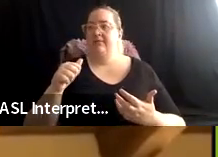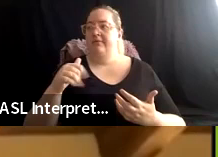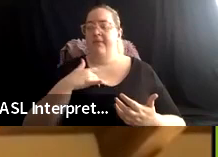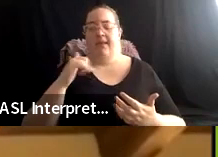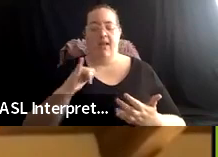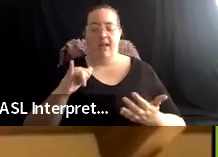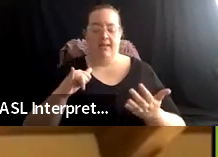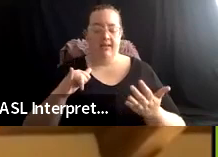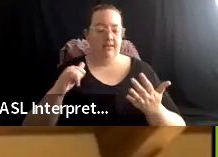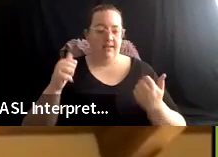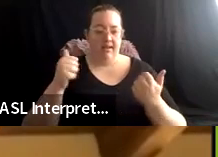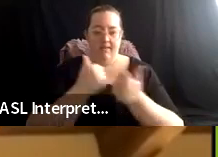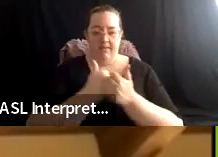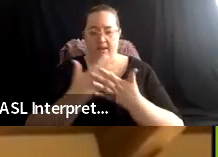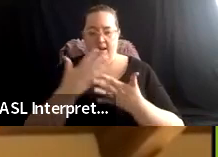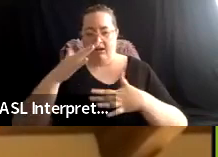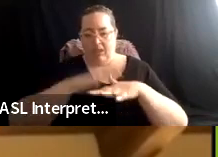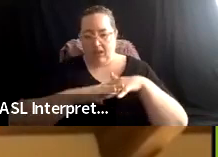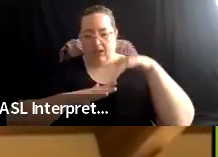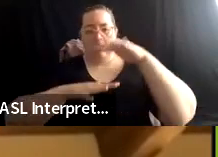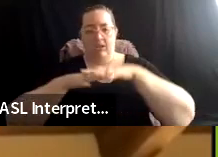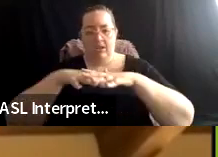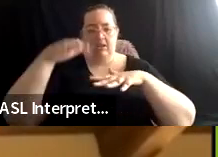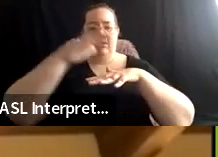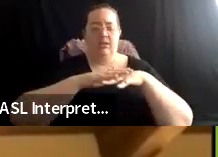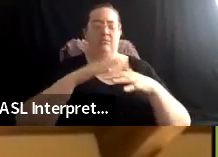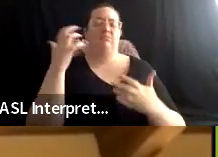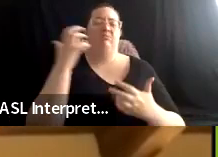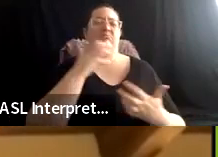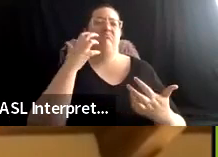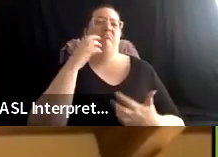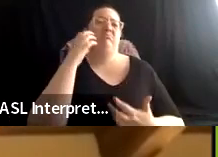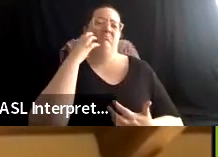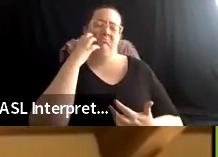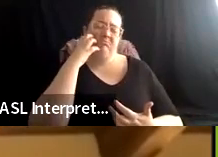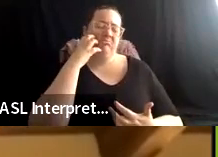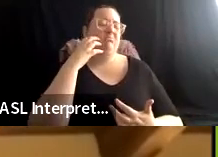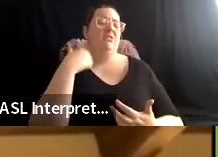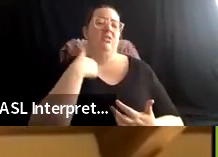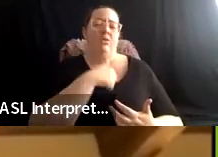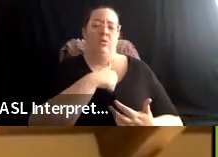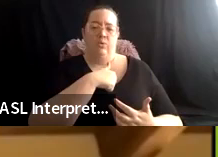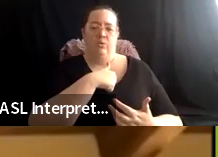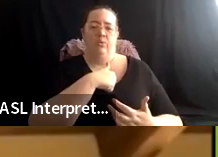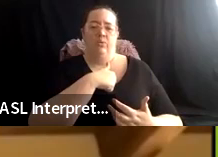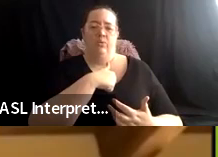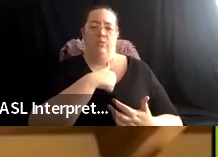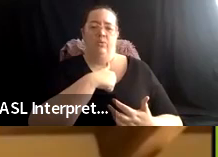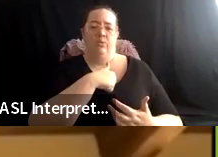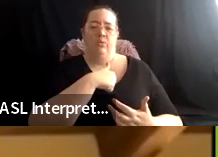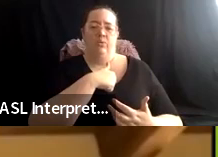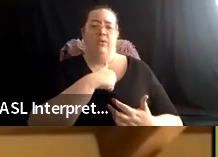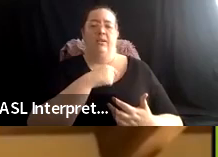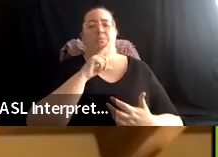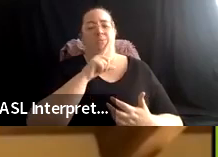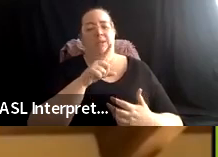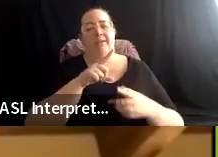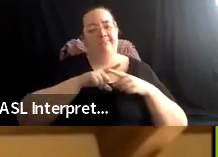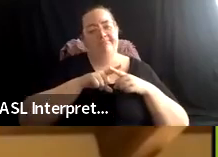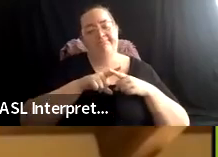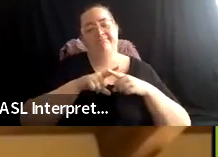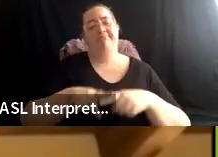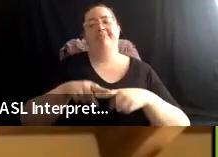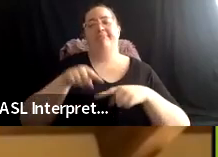thick that, um, we've, we've really, really leaned into this cohort, um, spiritually, academically,